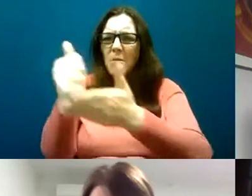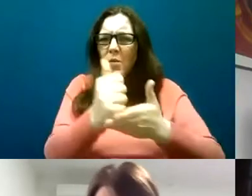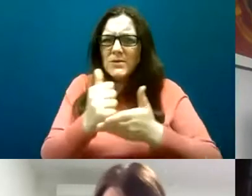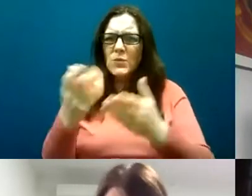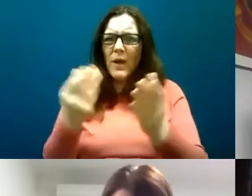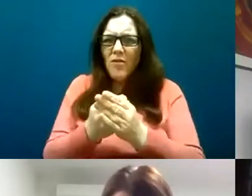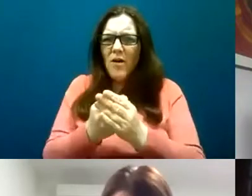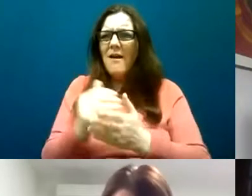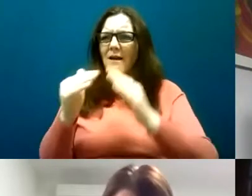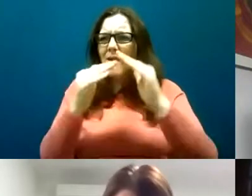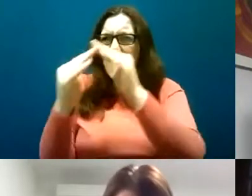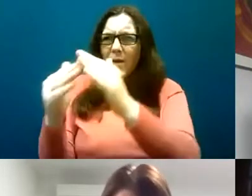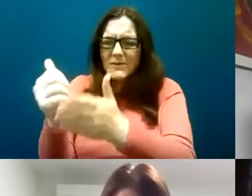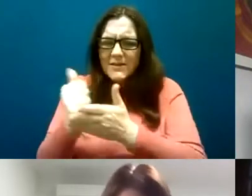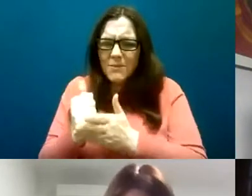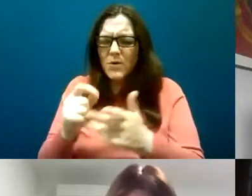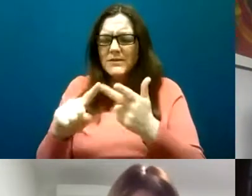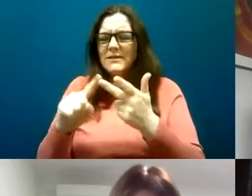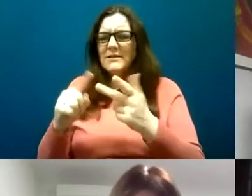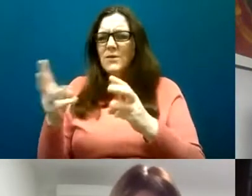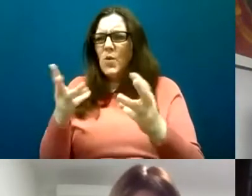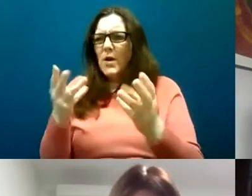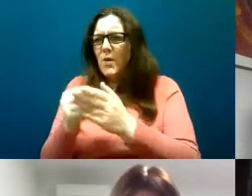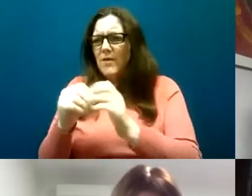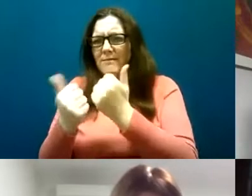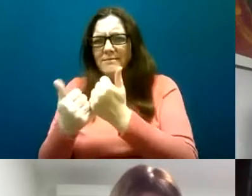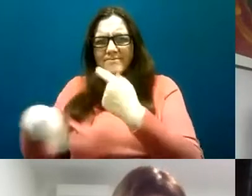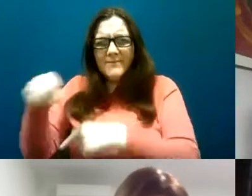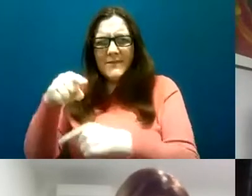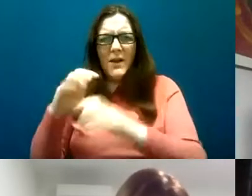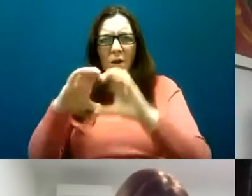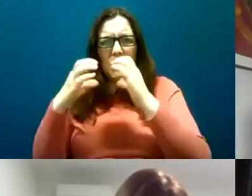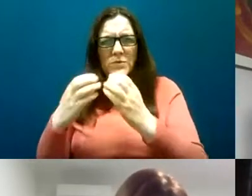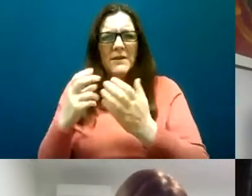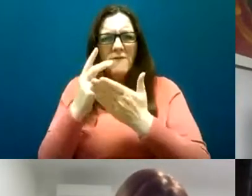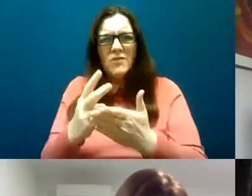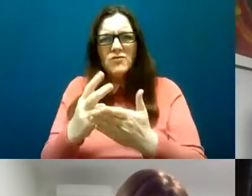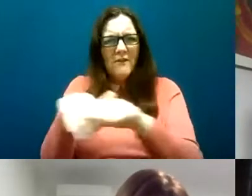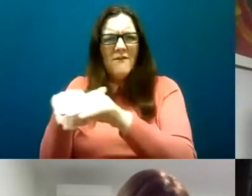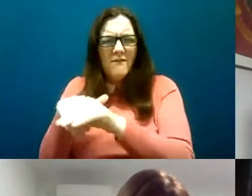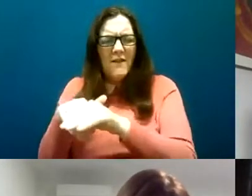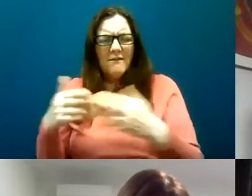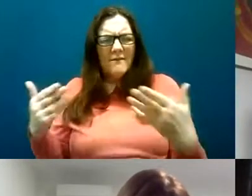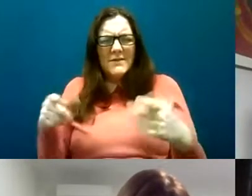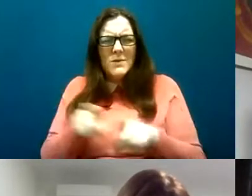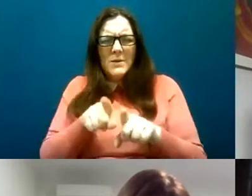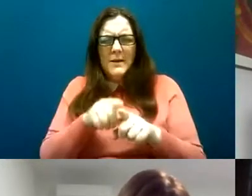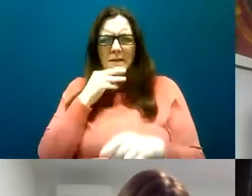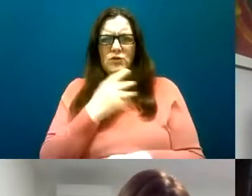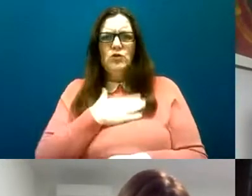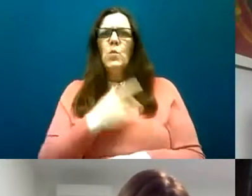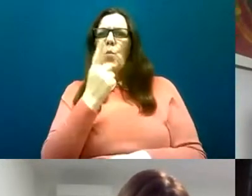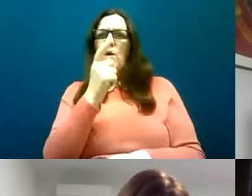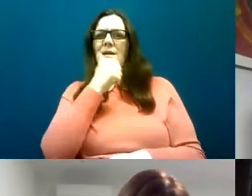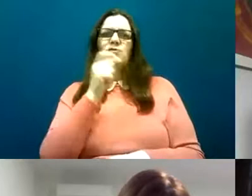housing supports for people with collaboration with the community and voluntary sectors as well and that while there are really good